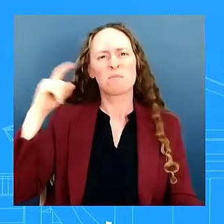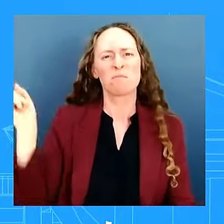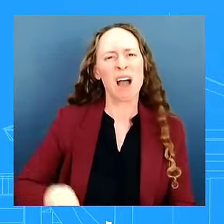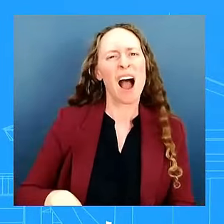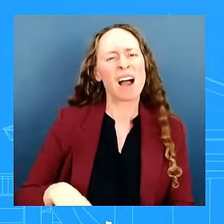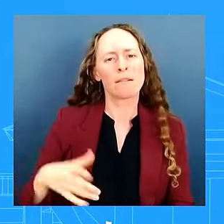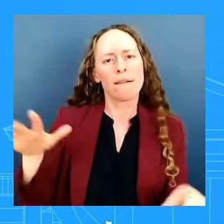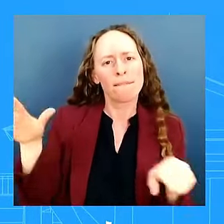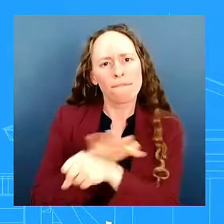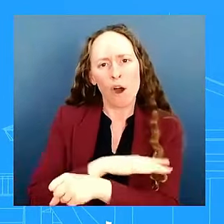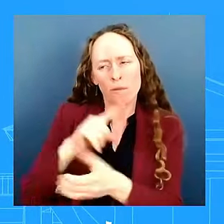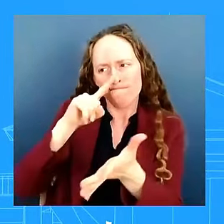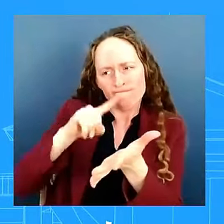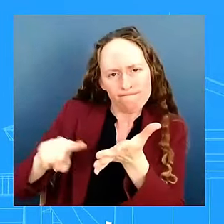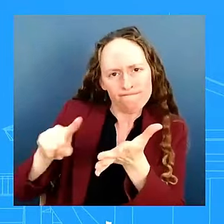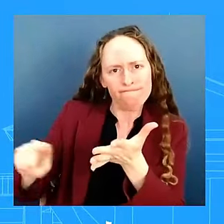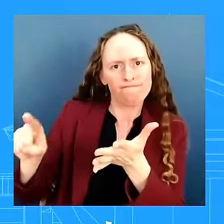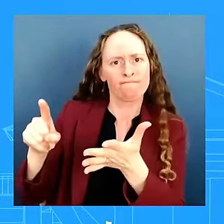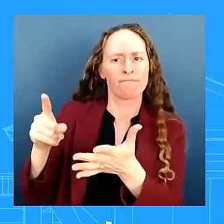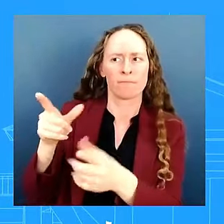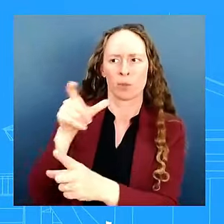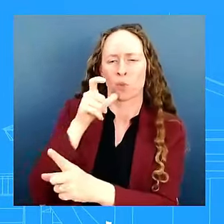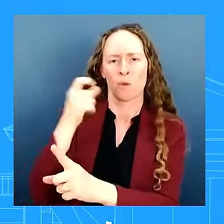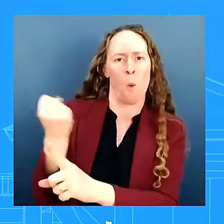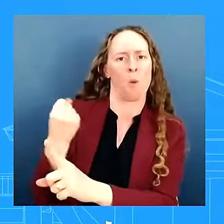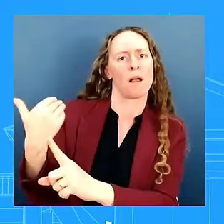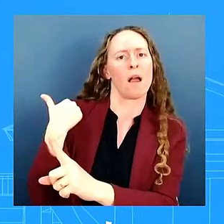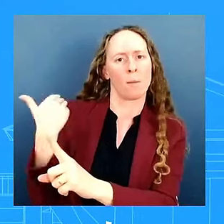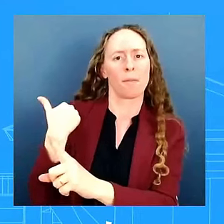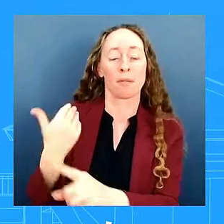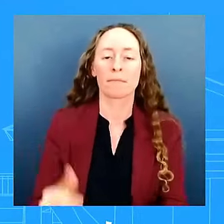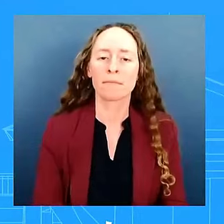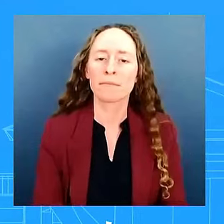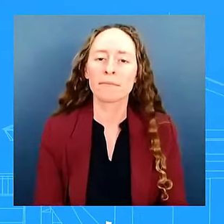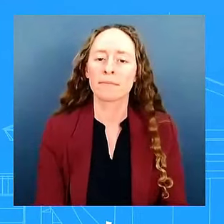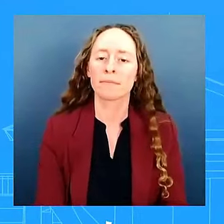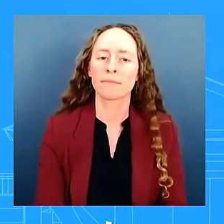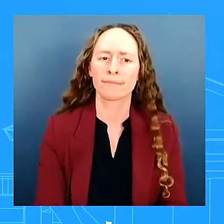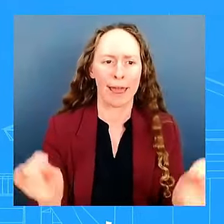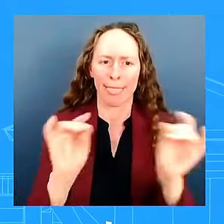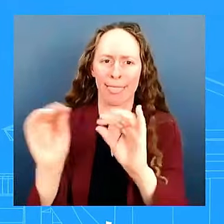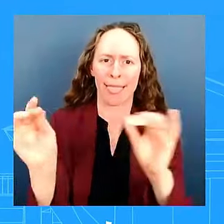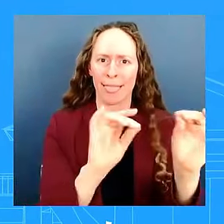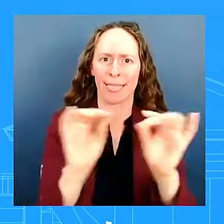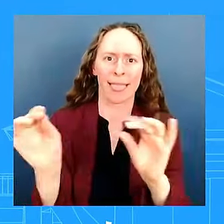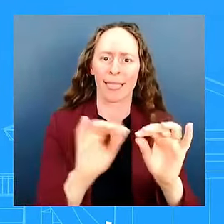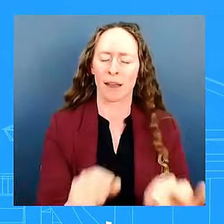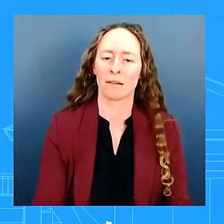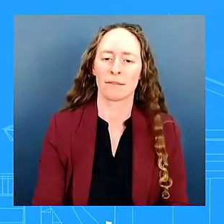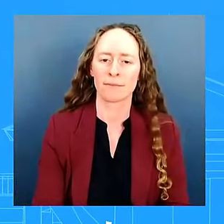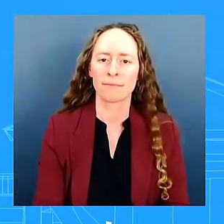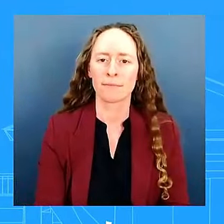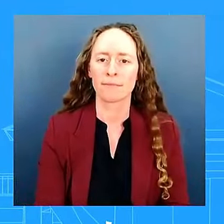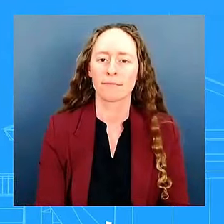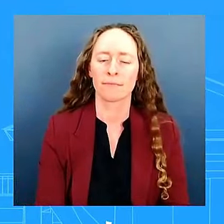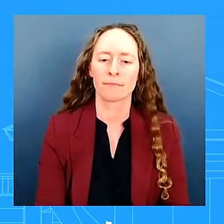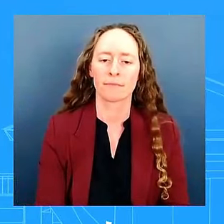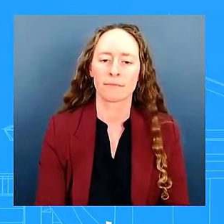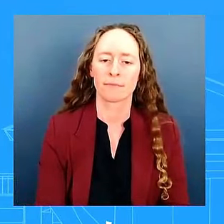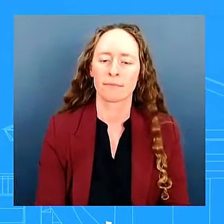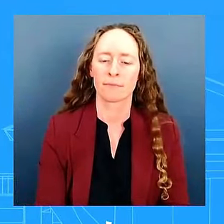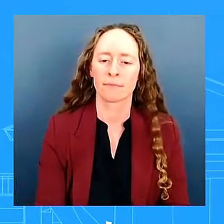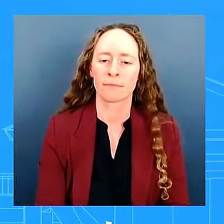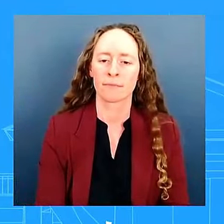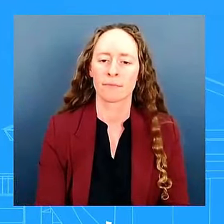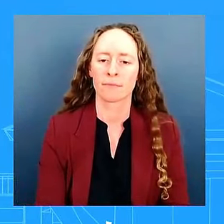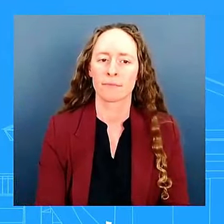red cross workers were killed in ukraine today i just wondered why has the president not spoken with her members of